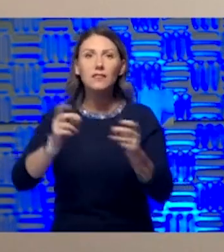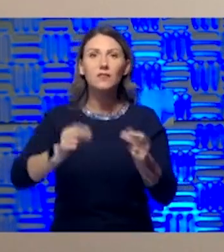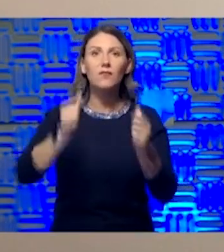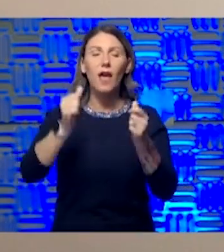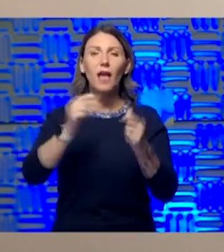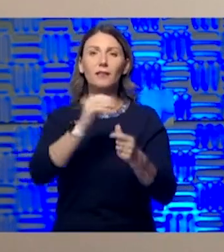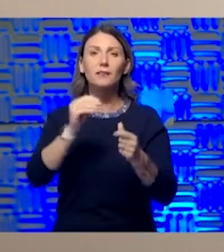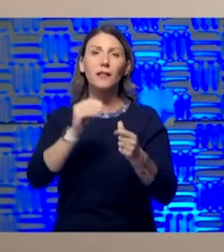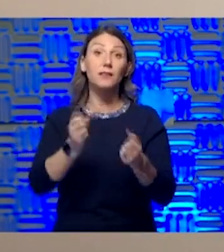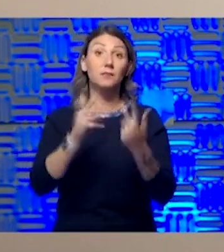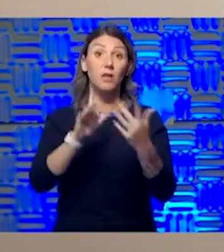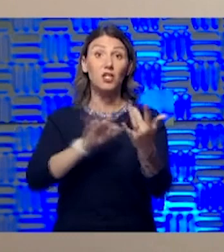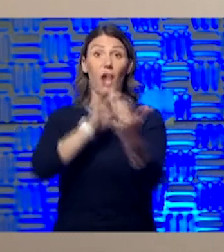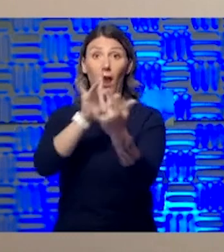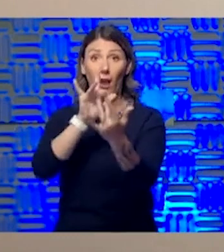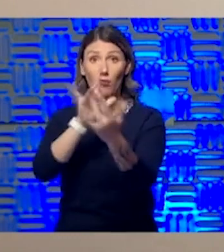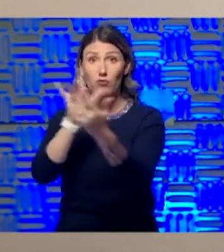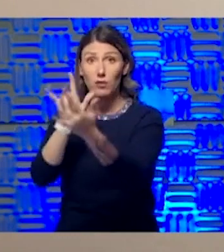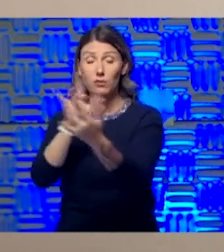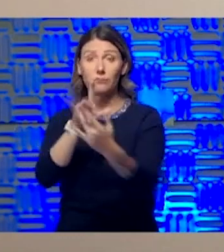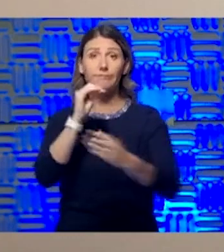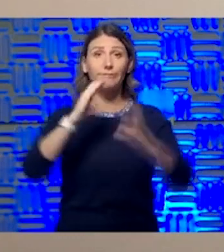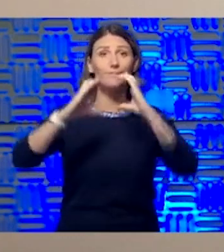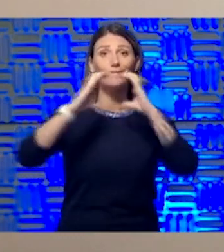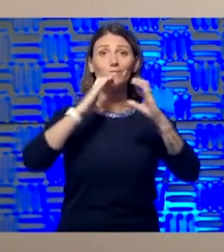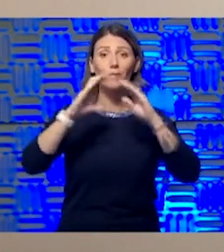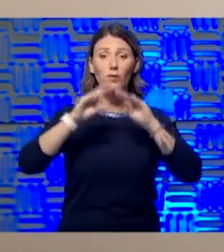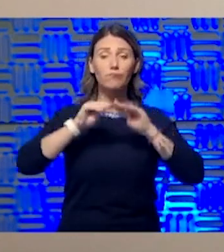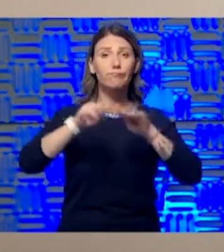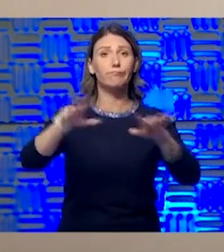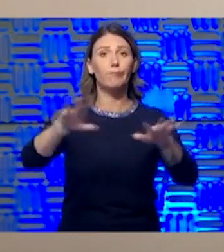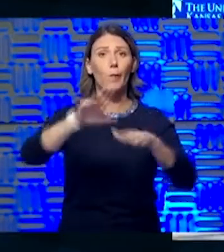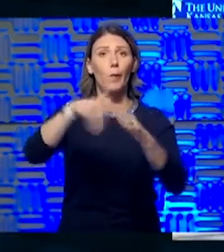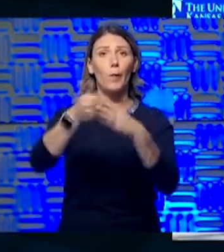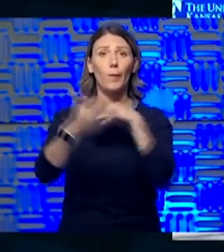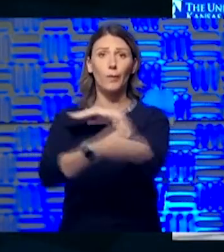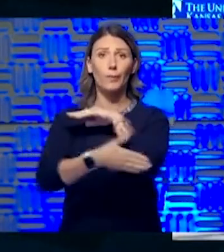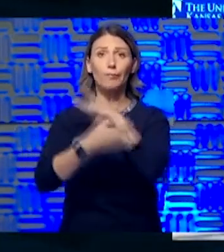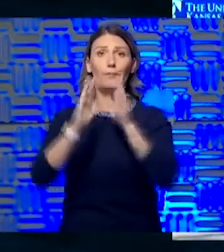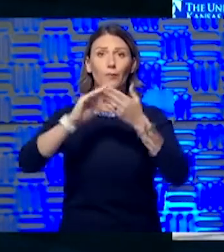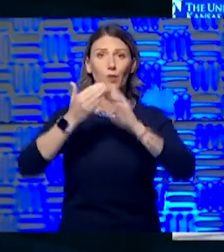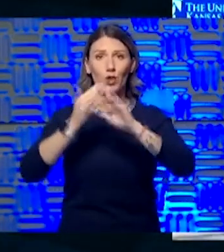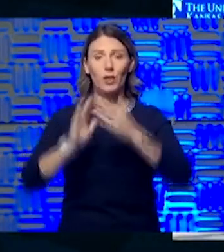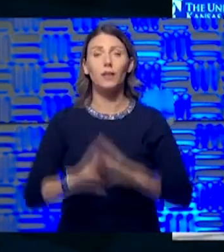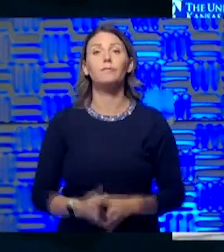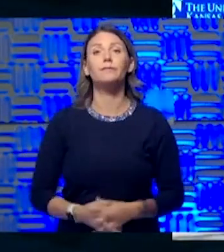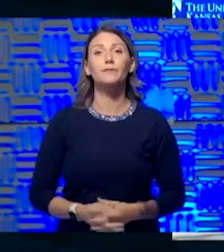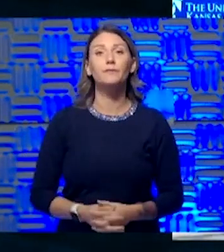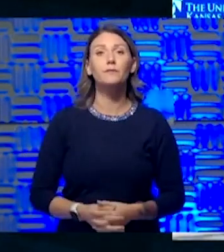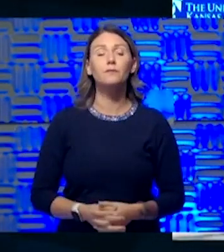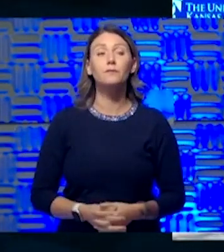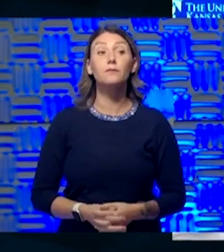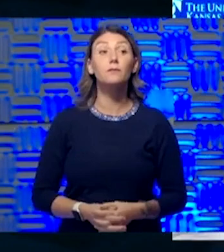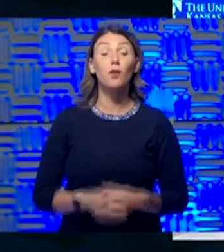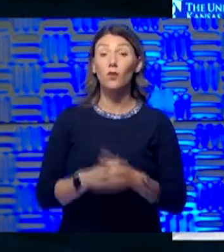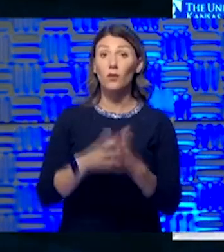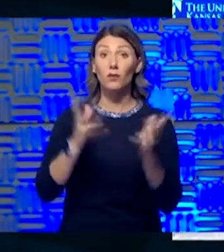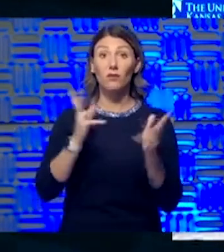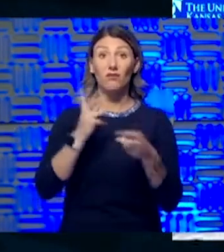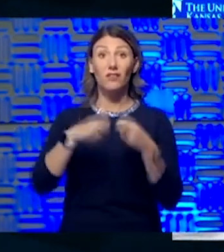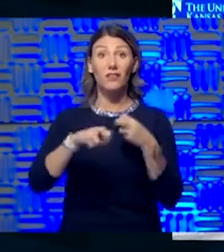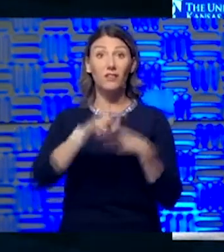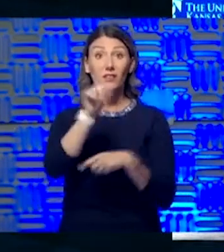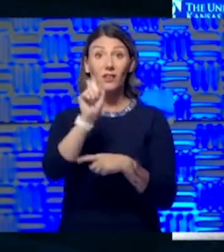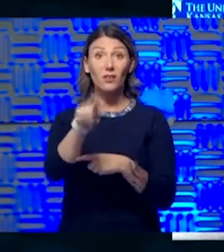outreach and communication as we can across the community as well. You know, so the hard question, I think, is